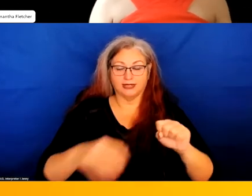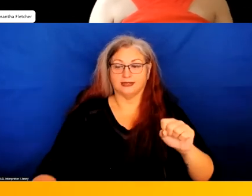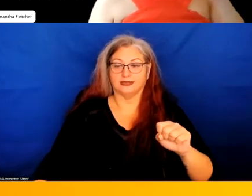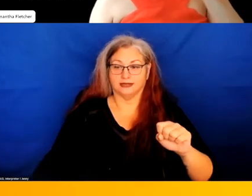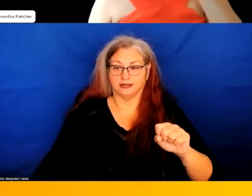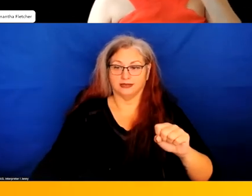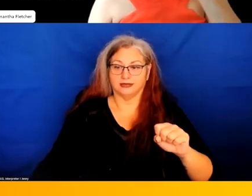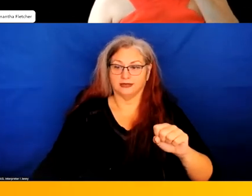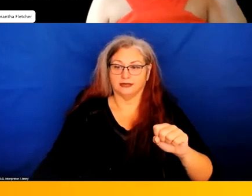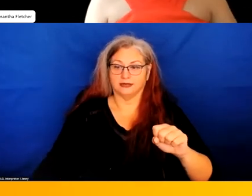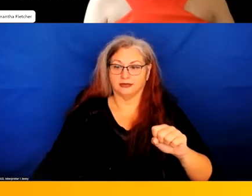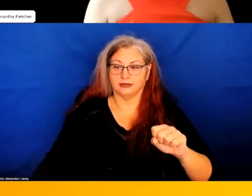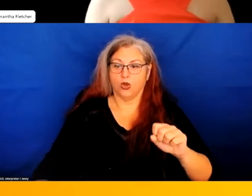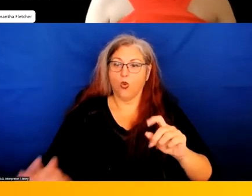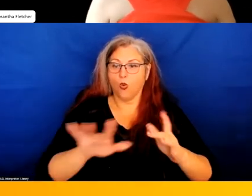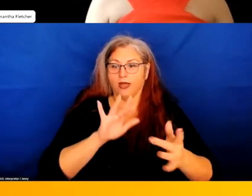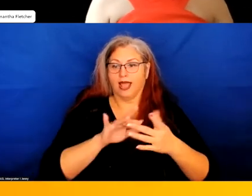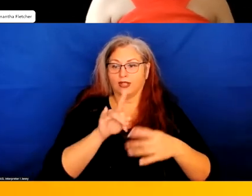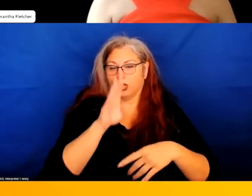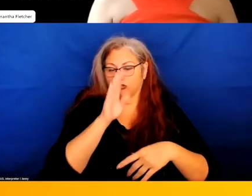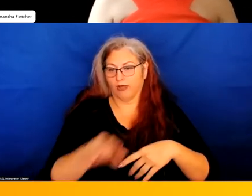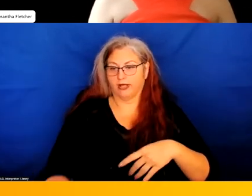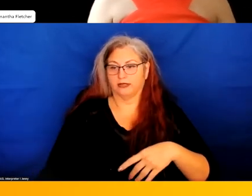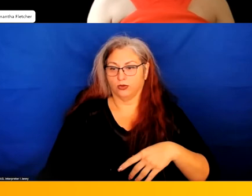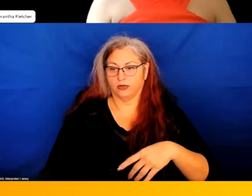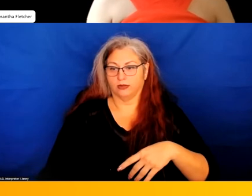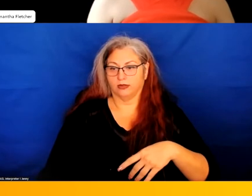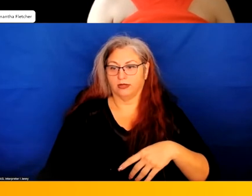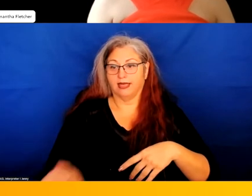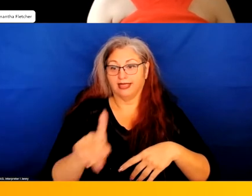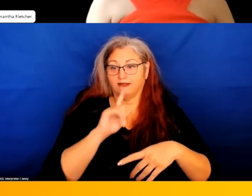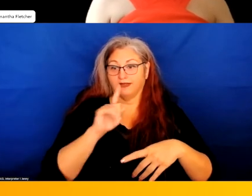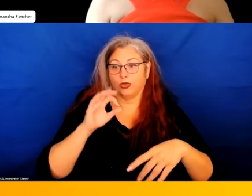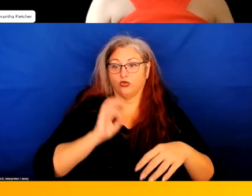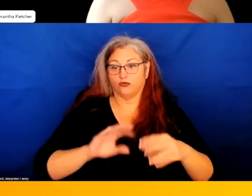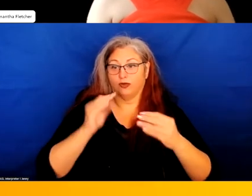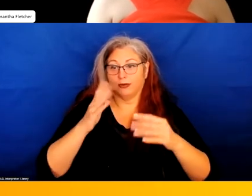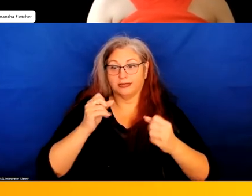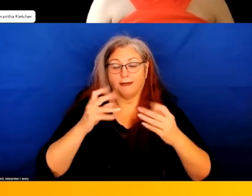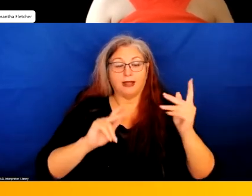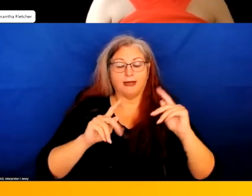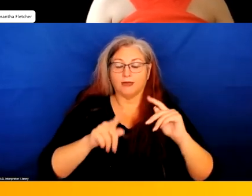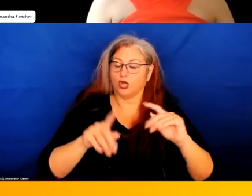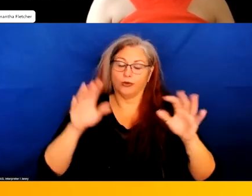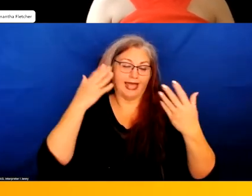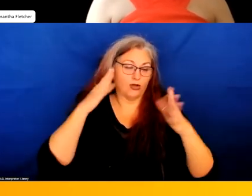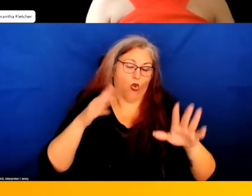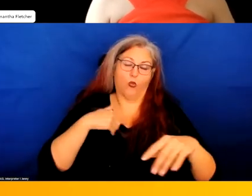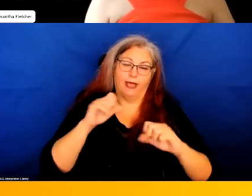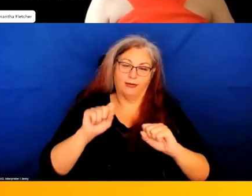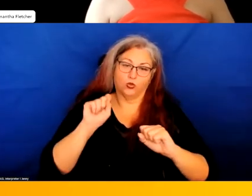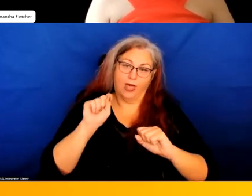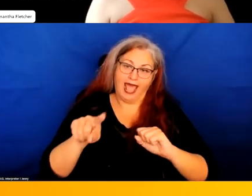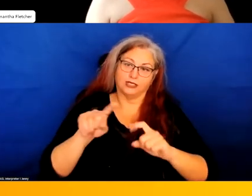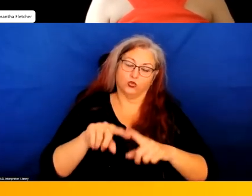or you can contact her, um, directly. So I think that's useful information because I think a lot of people don't actually know that we can ask the Department